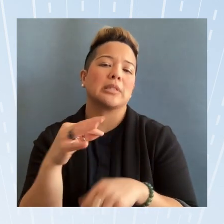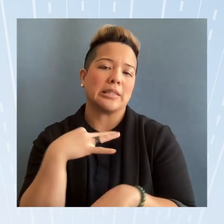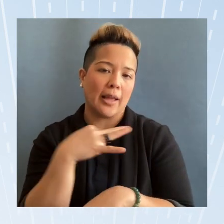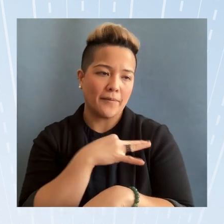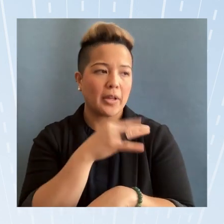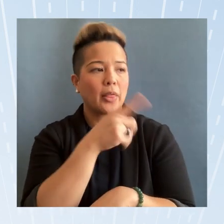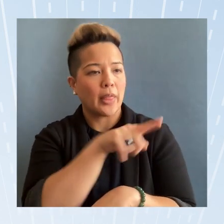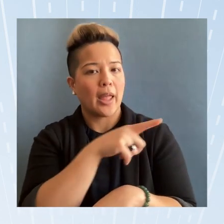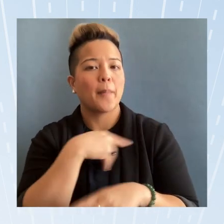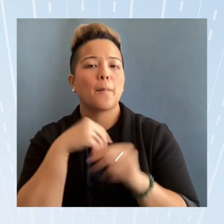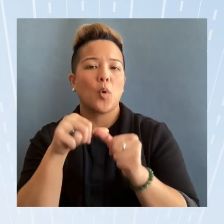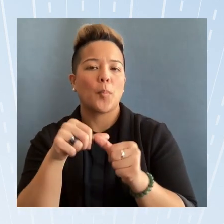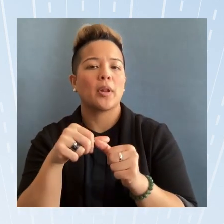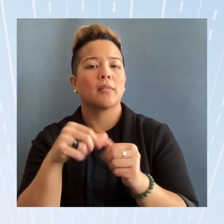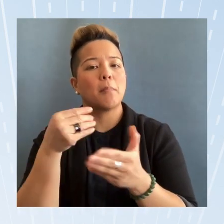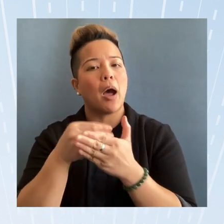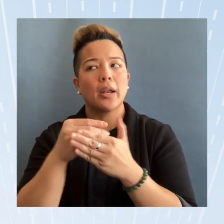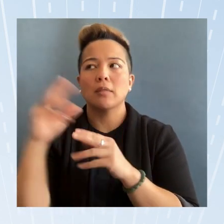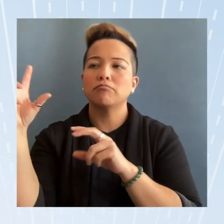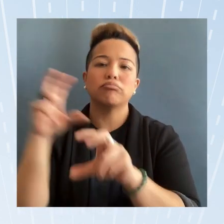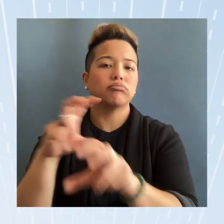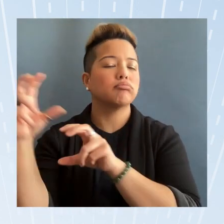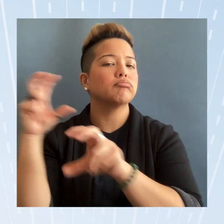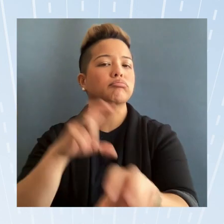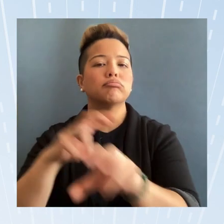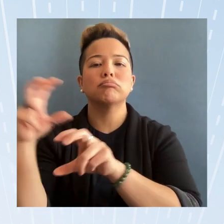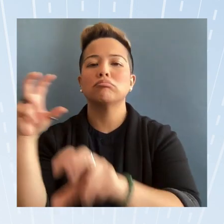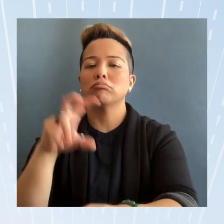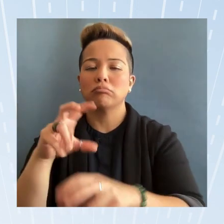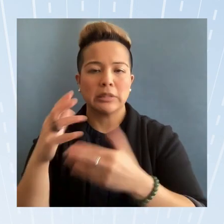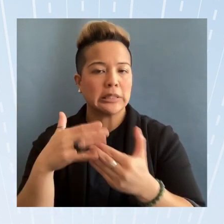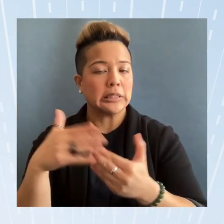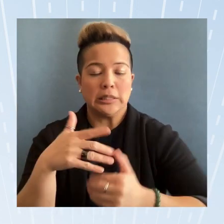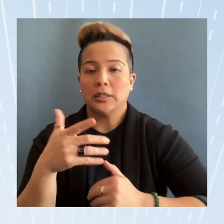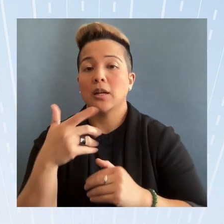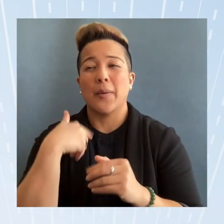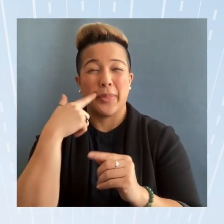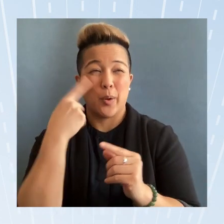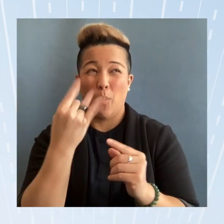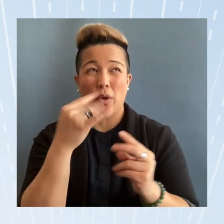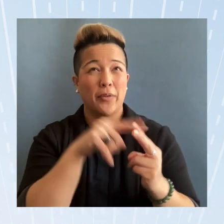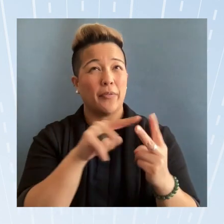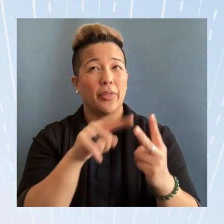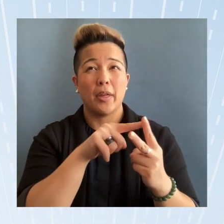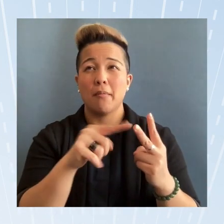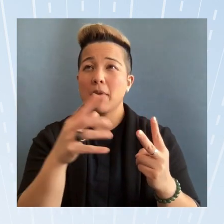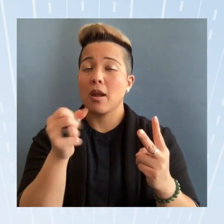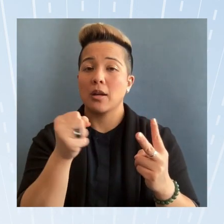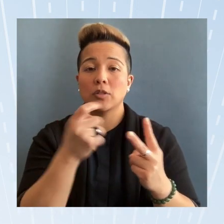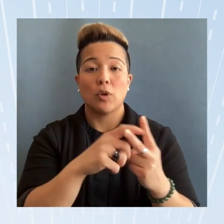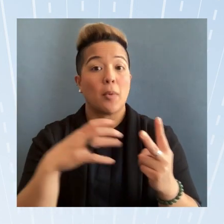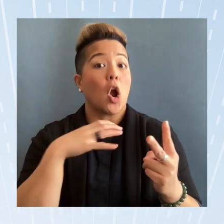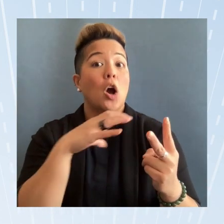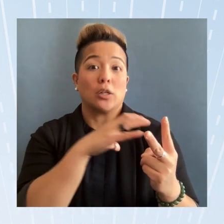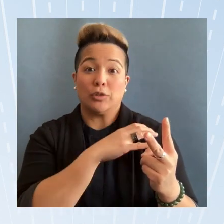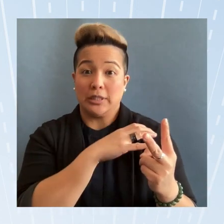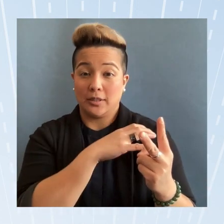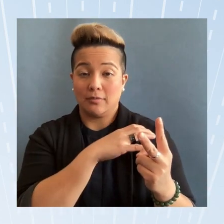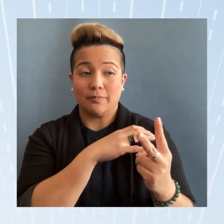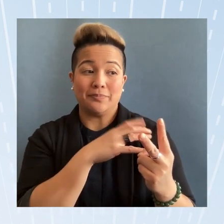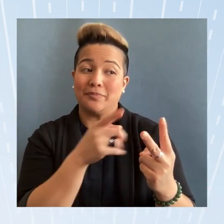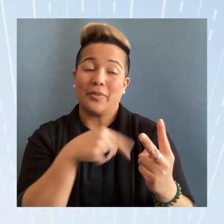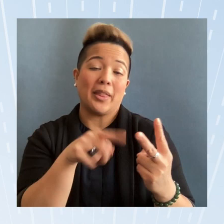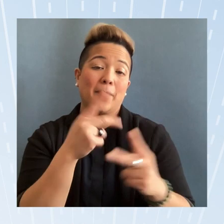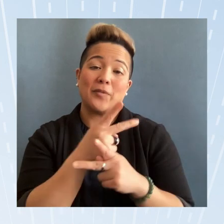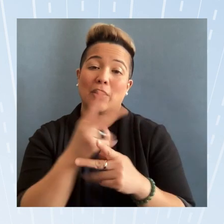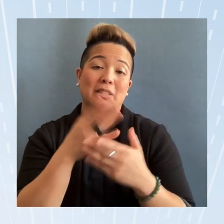funding that I believe one of them gets from from Congress they've figured out some sort of a